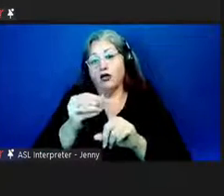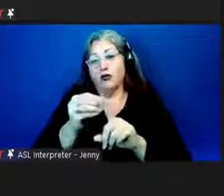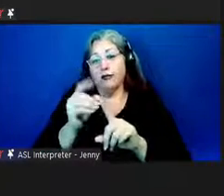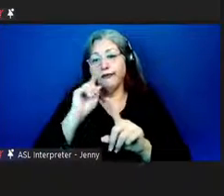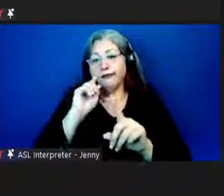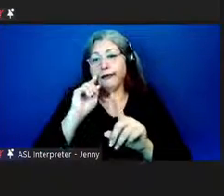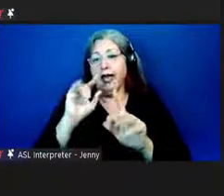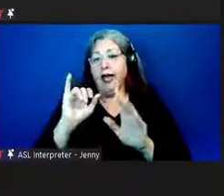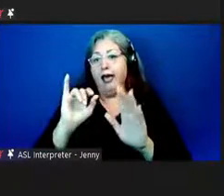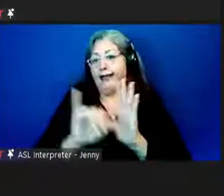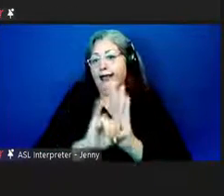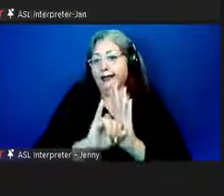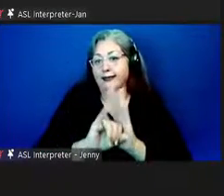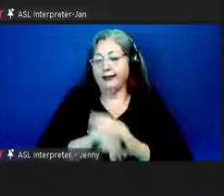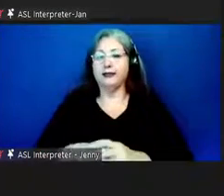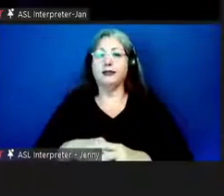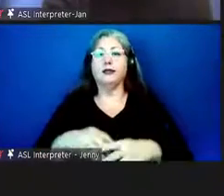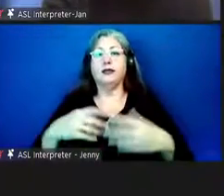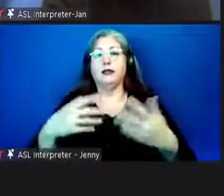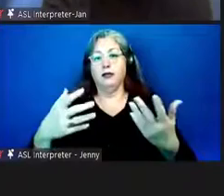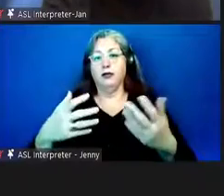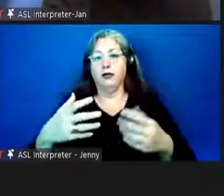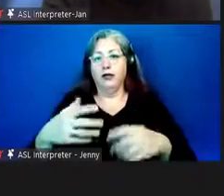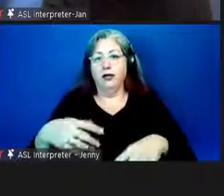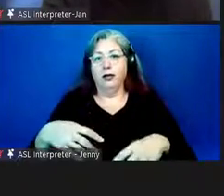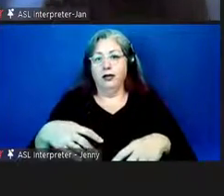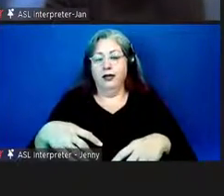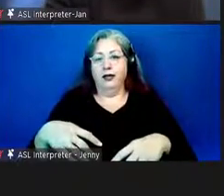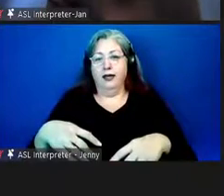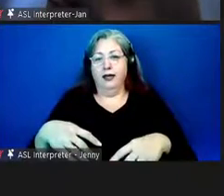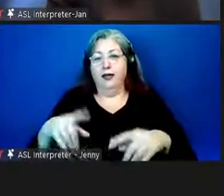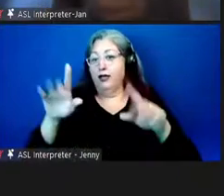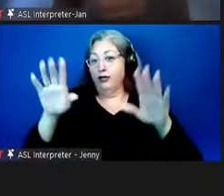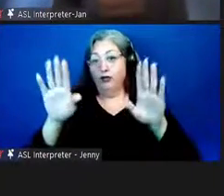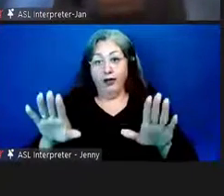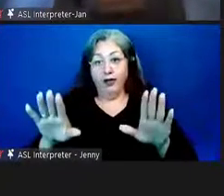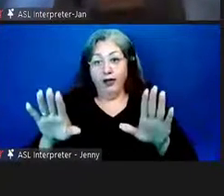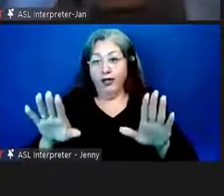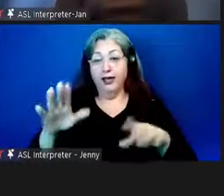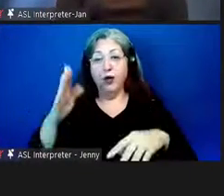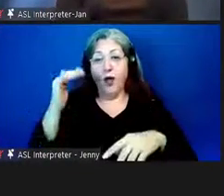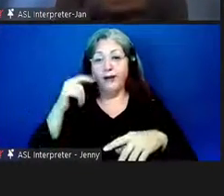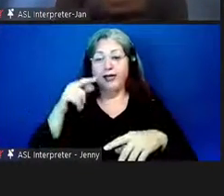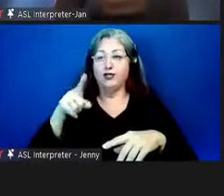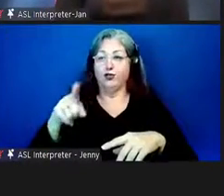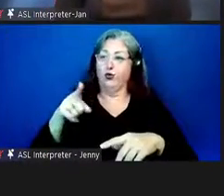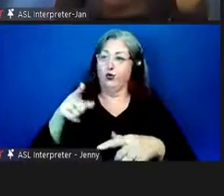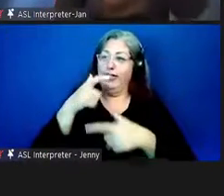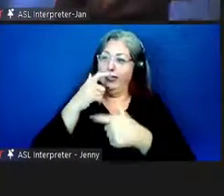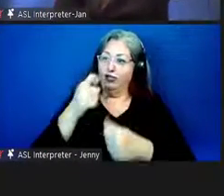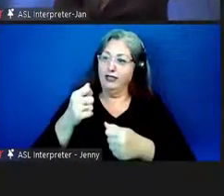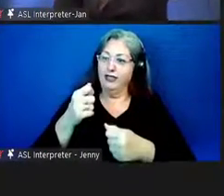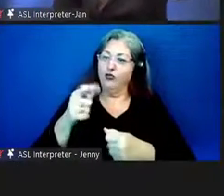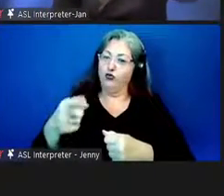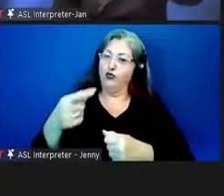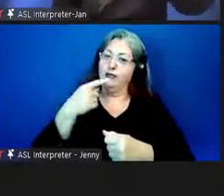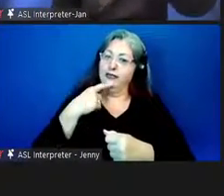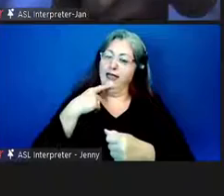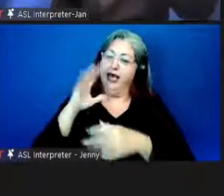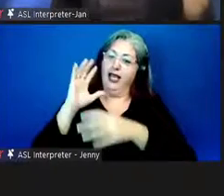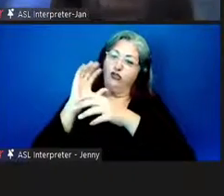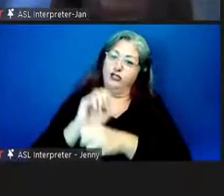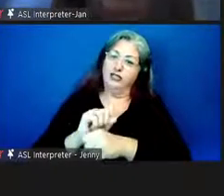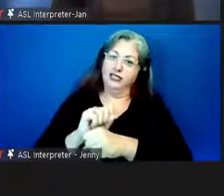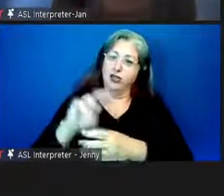so i i you know it's it's great because you're interested in saying the traditional